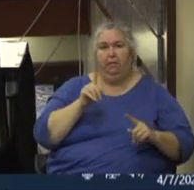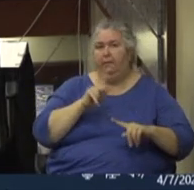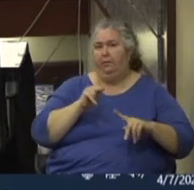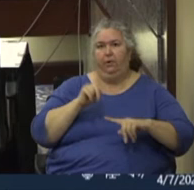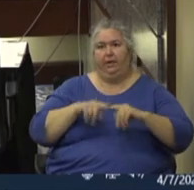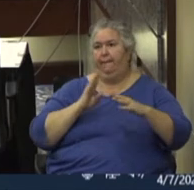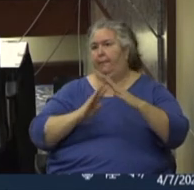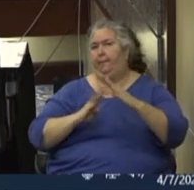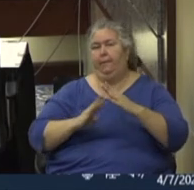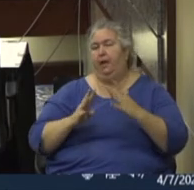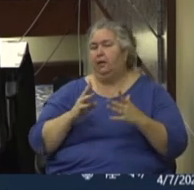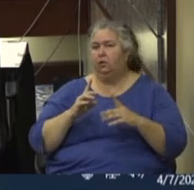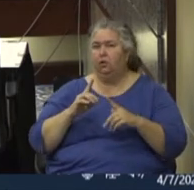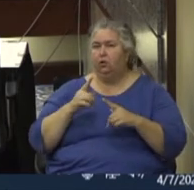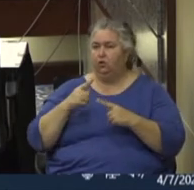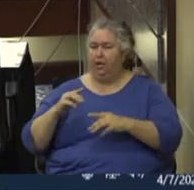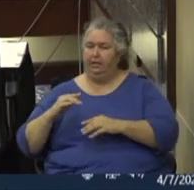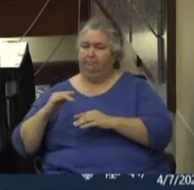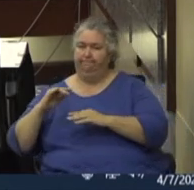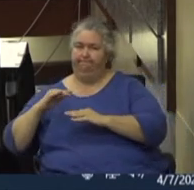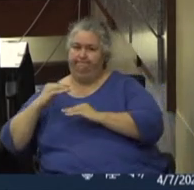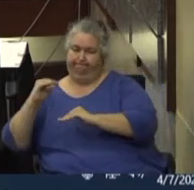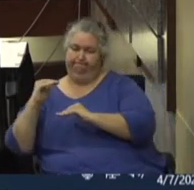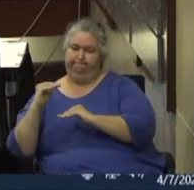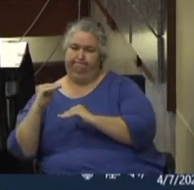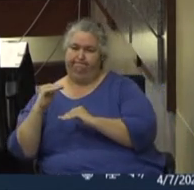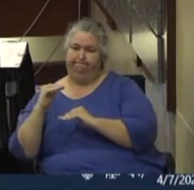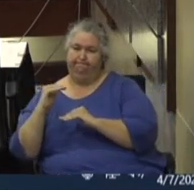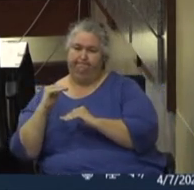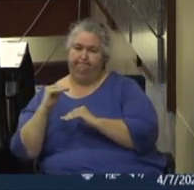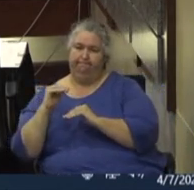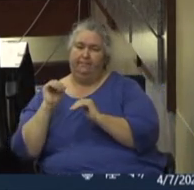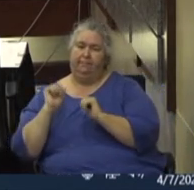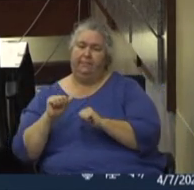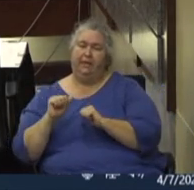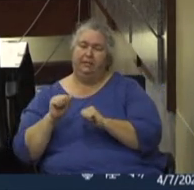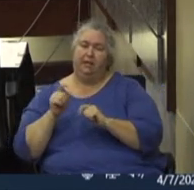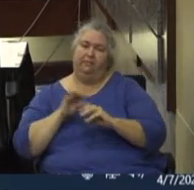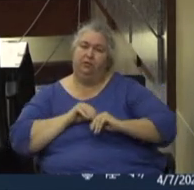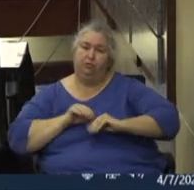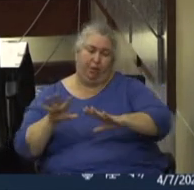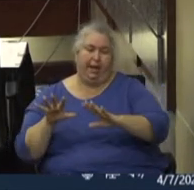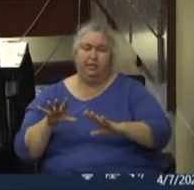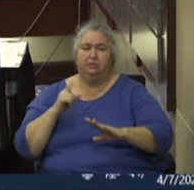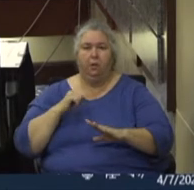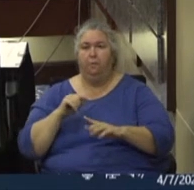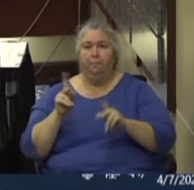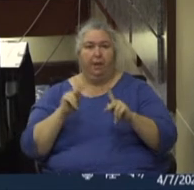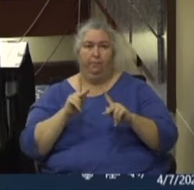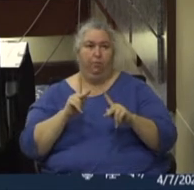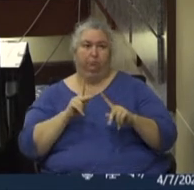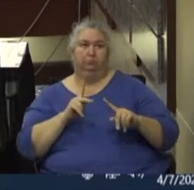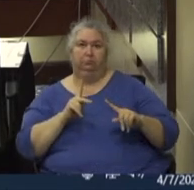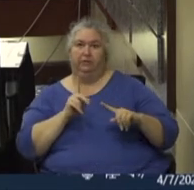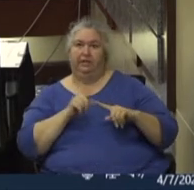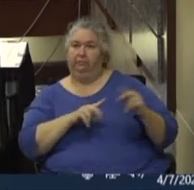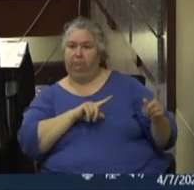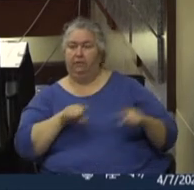trying to mitigate the, the ability for, uh, the community, community spread that we've seen in other communities.